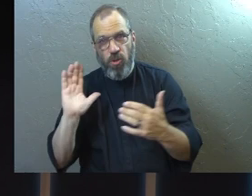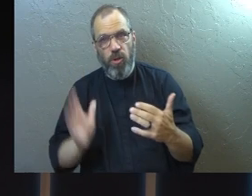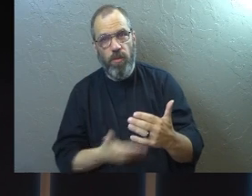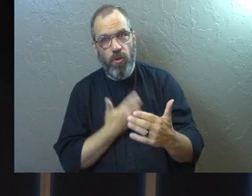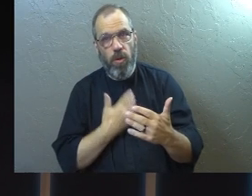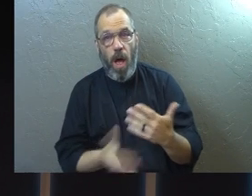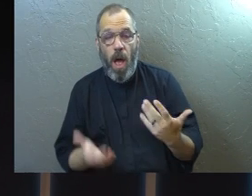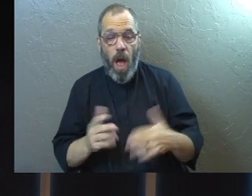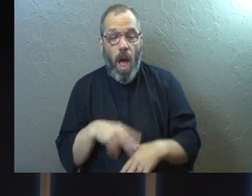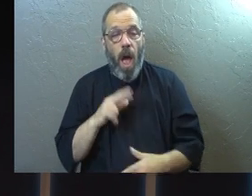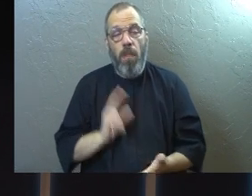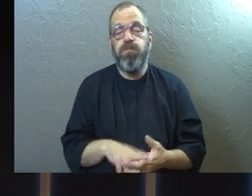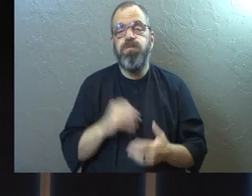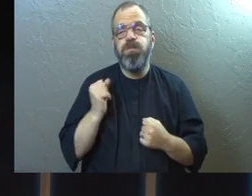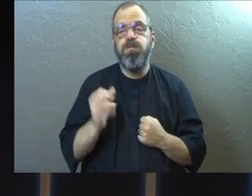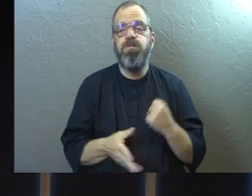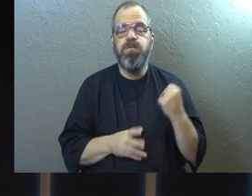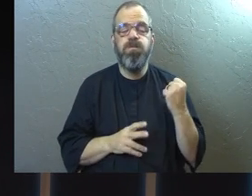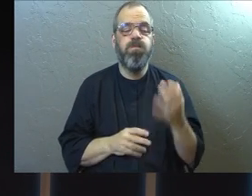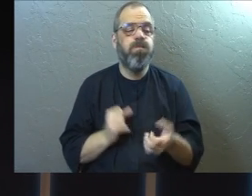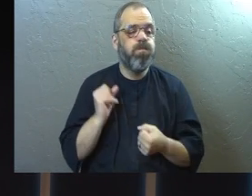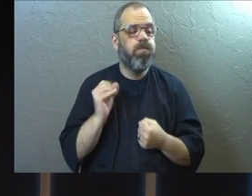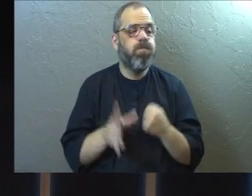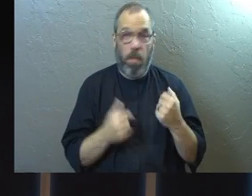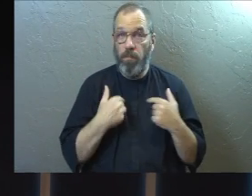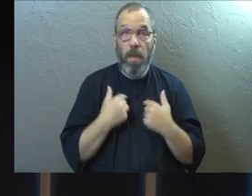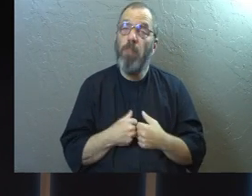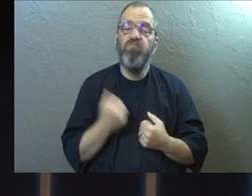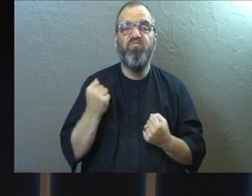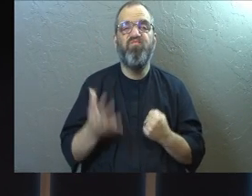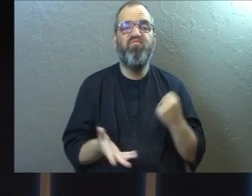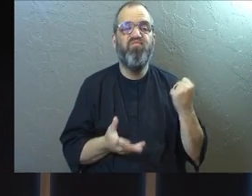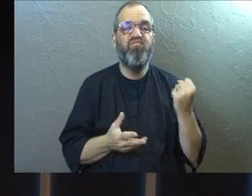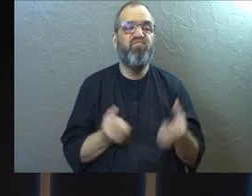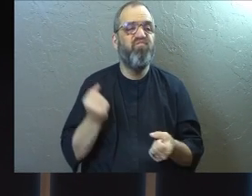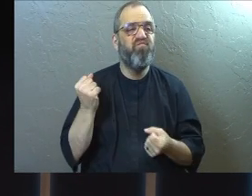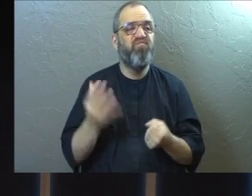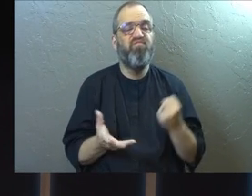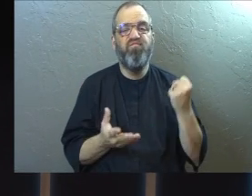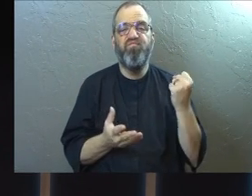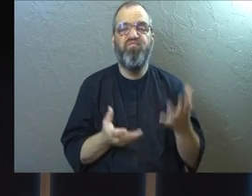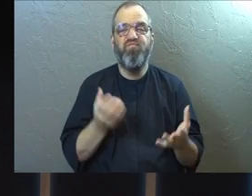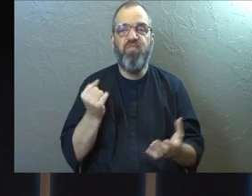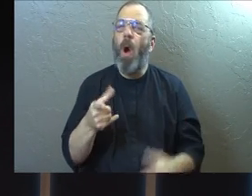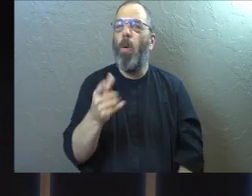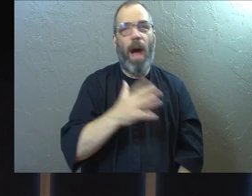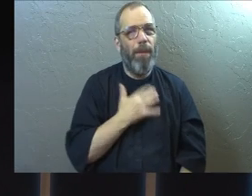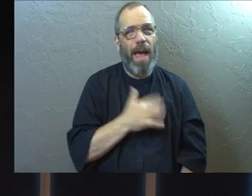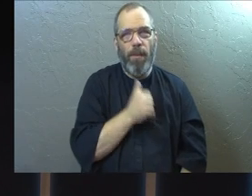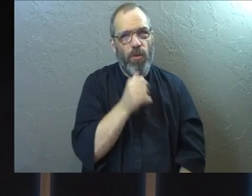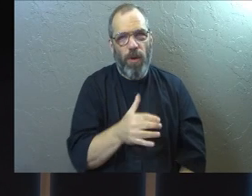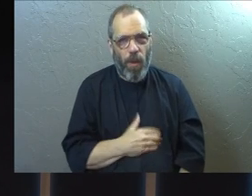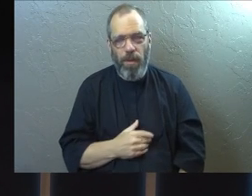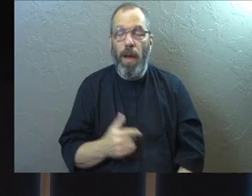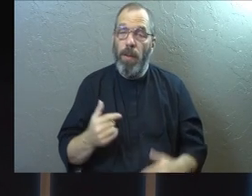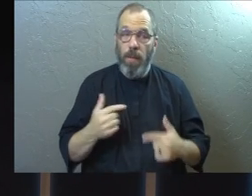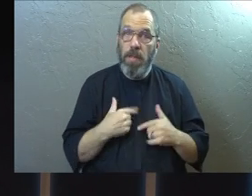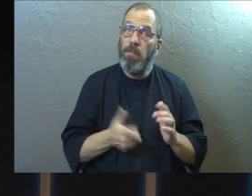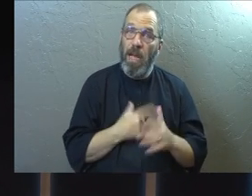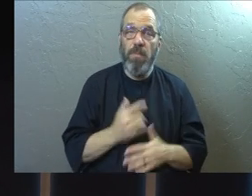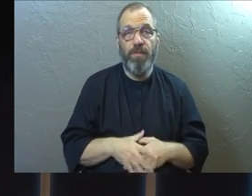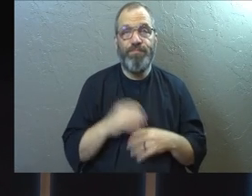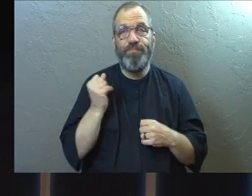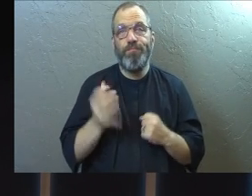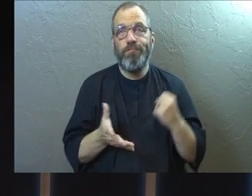sometimes we just kind of autopilot through them, don't we? I do. I'm glad you don't. But